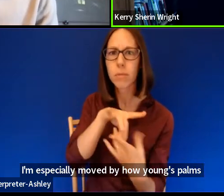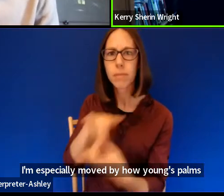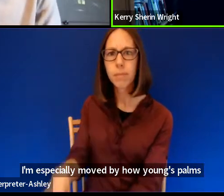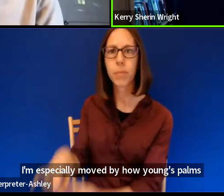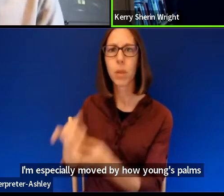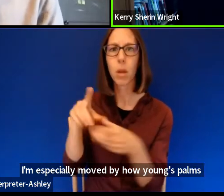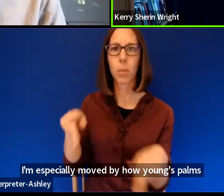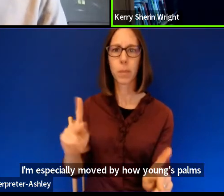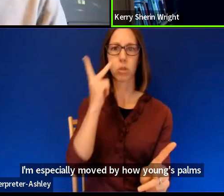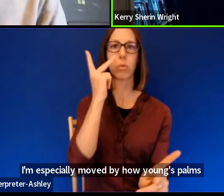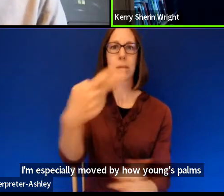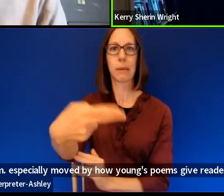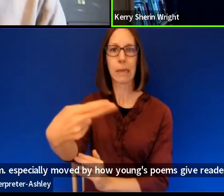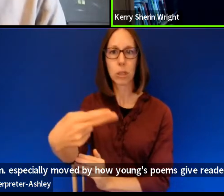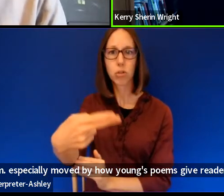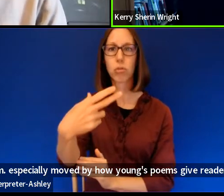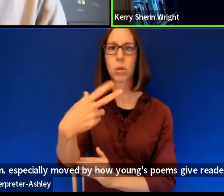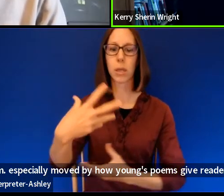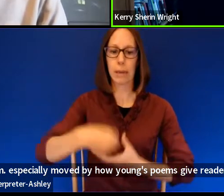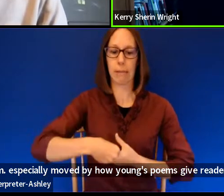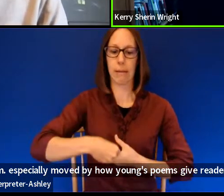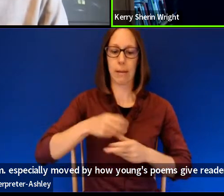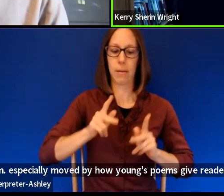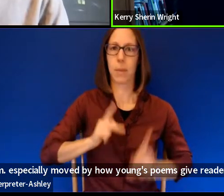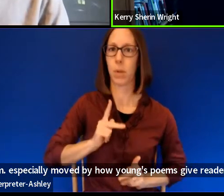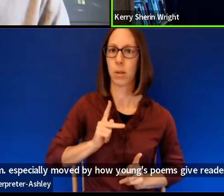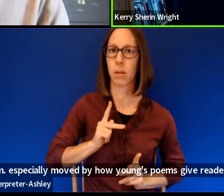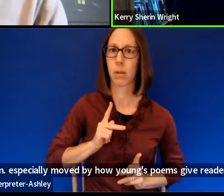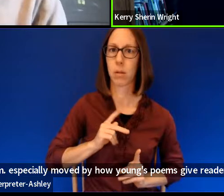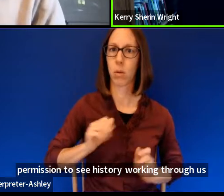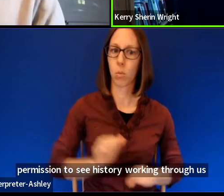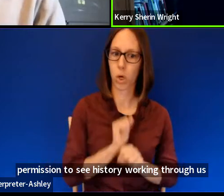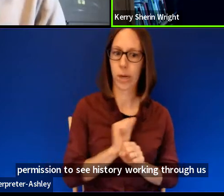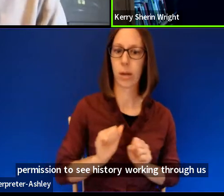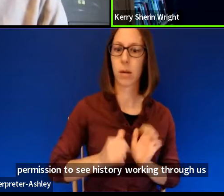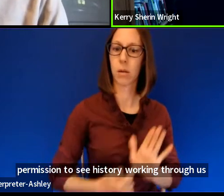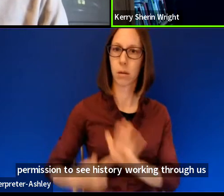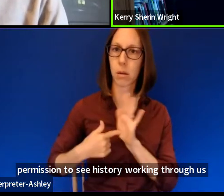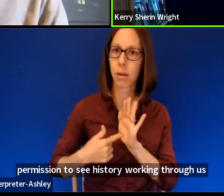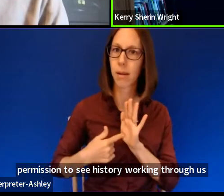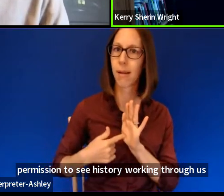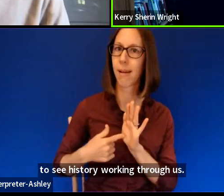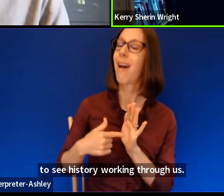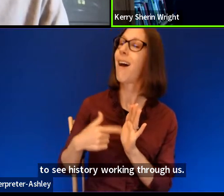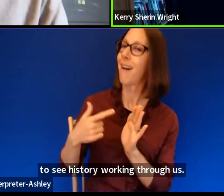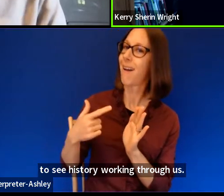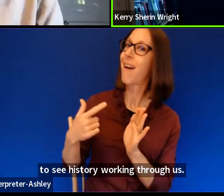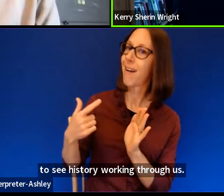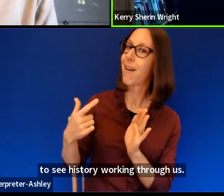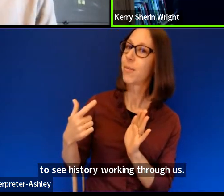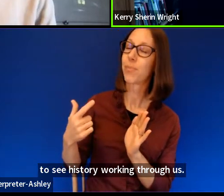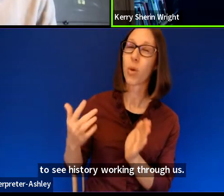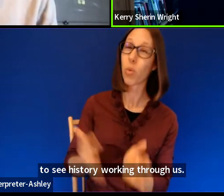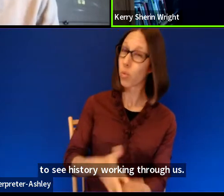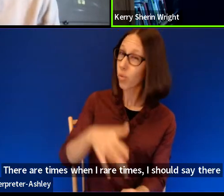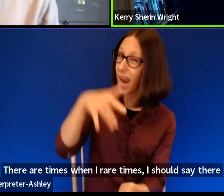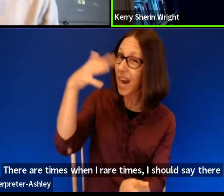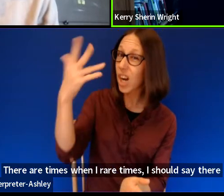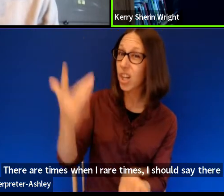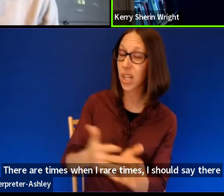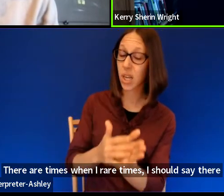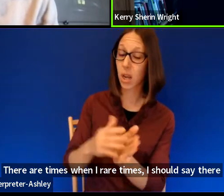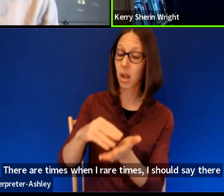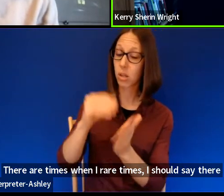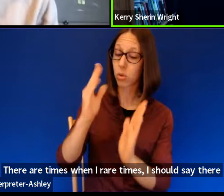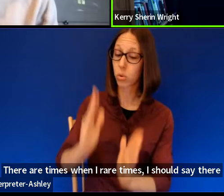see history working through us. There are times when I, rare times, I should say, there are rare times when I hand a book to a student,